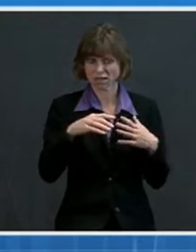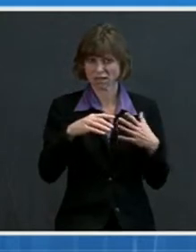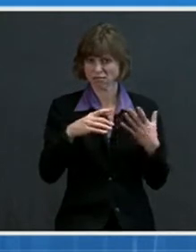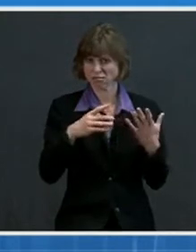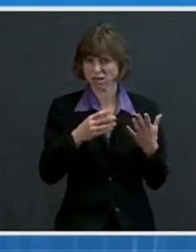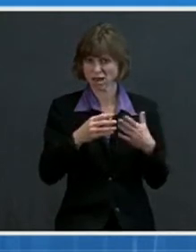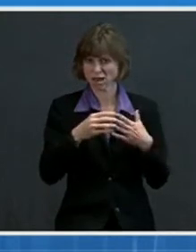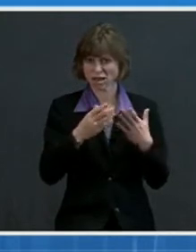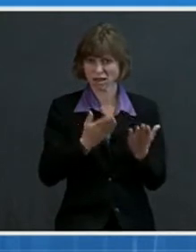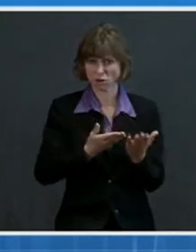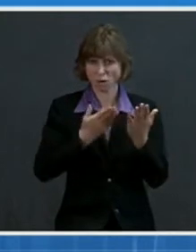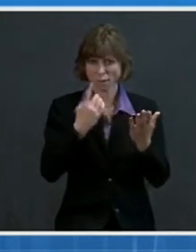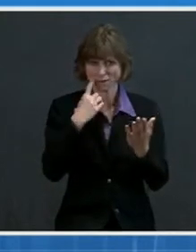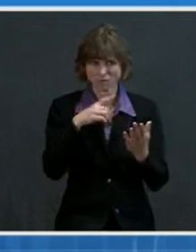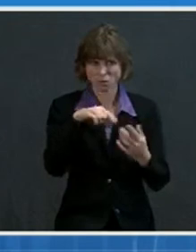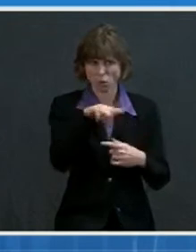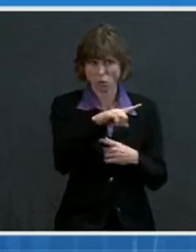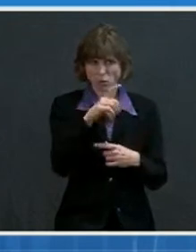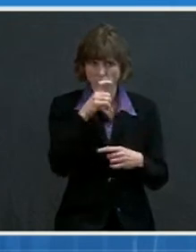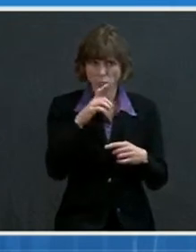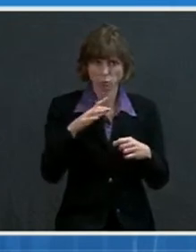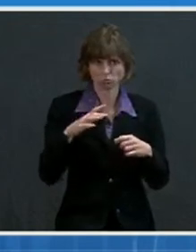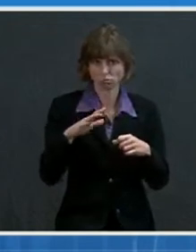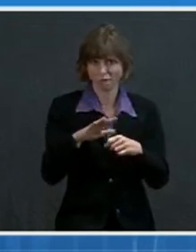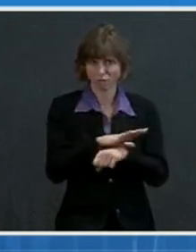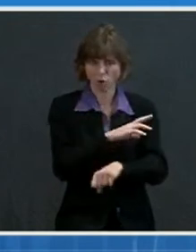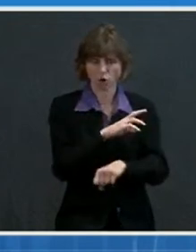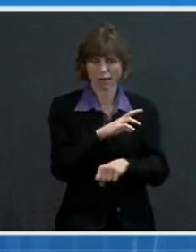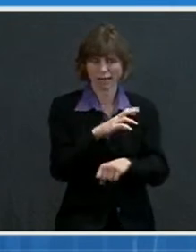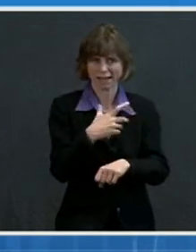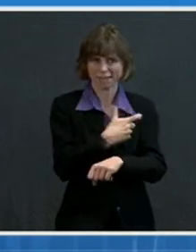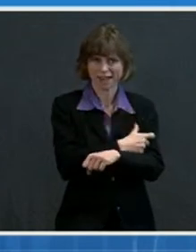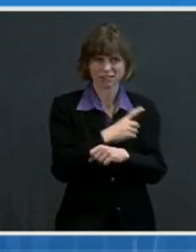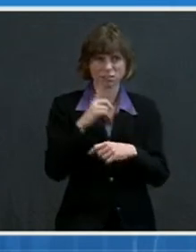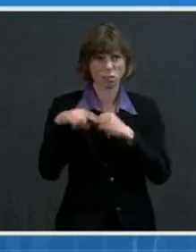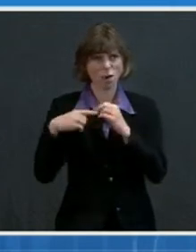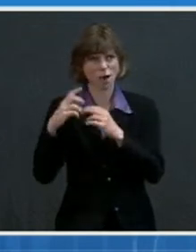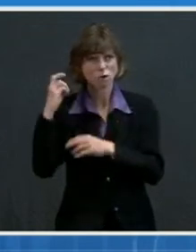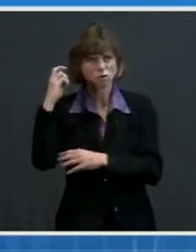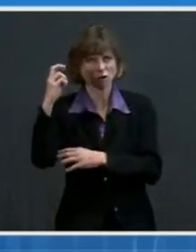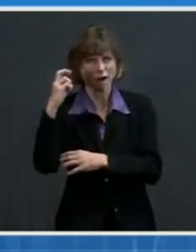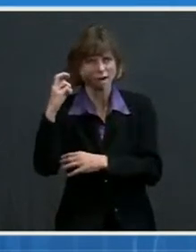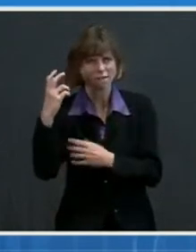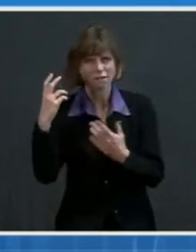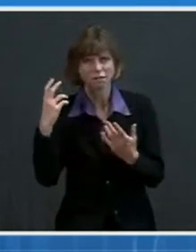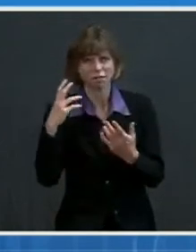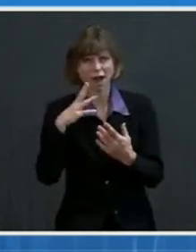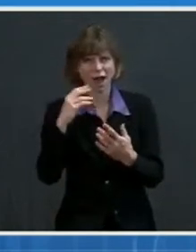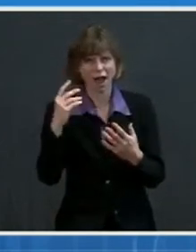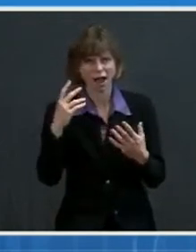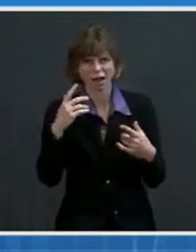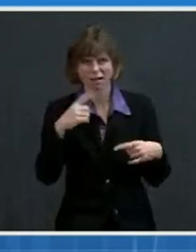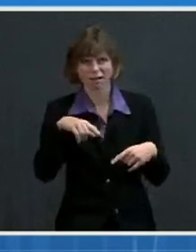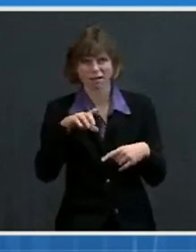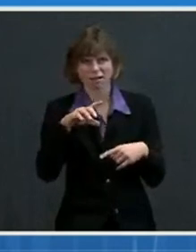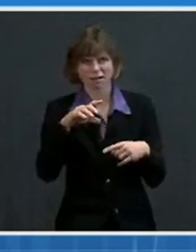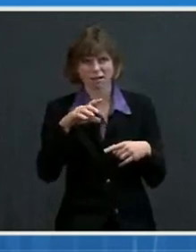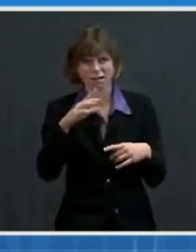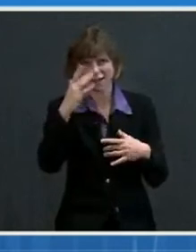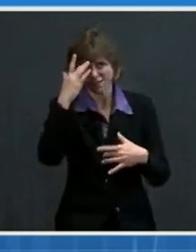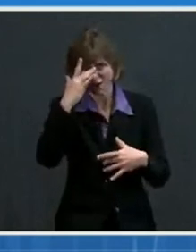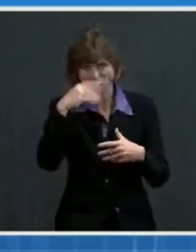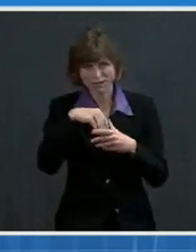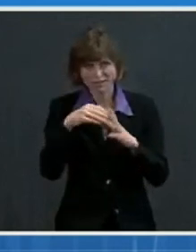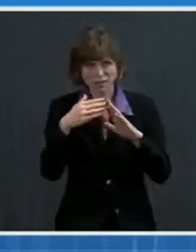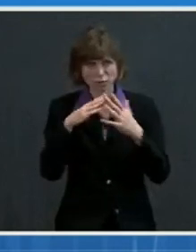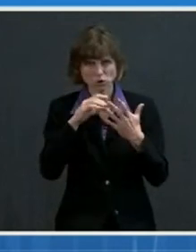being able to travel, um, and things like that. You know, what, what is the limiting factor? Is it the background cases of the virus in the community? Is it the fact that enough,